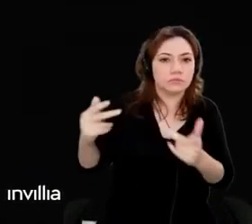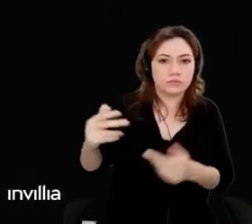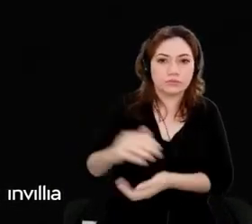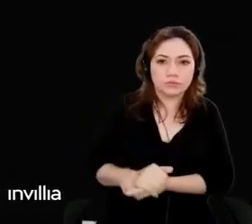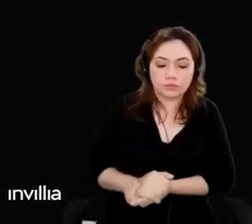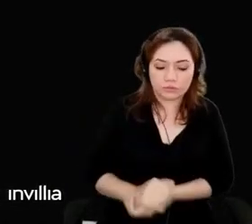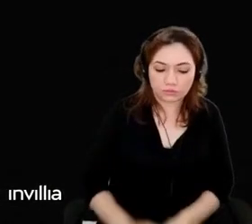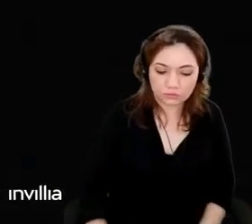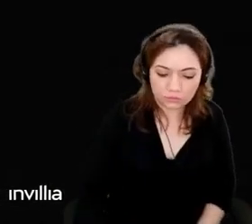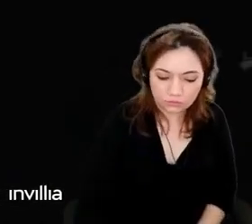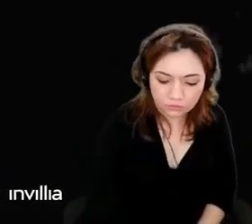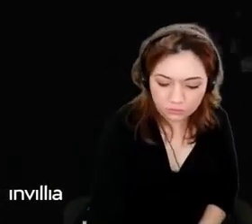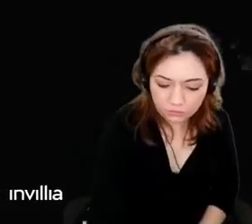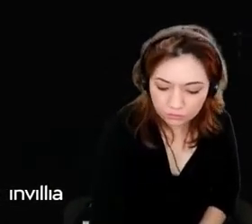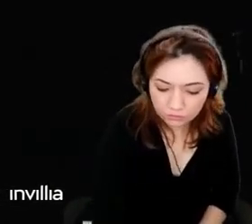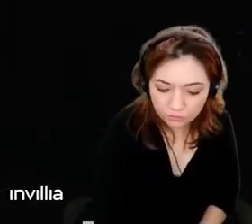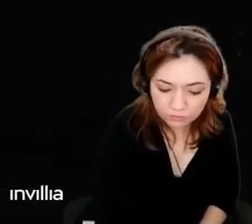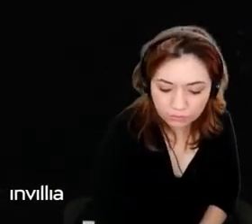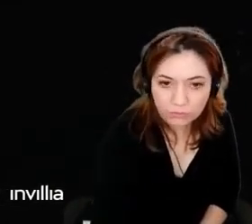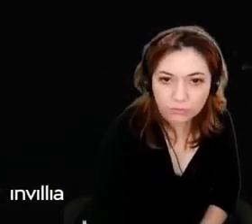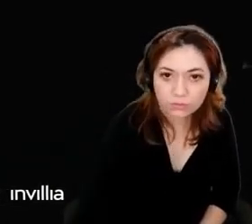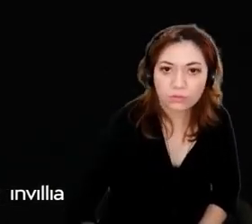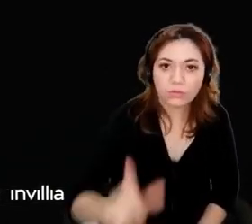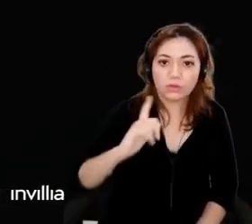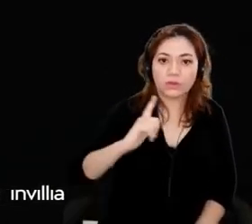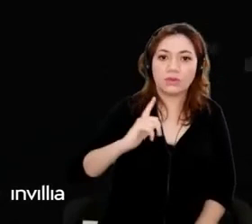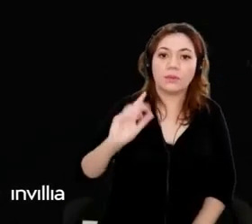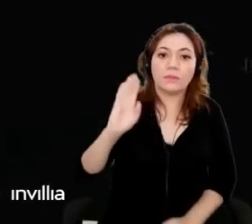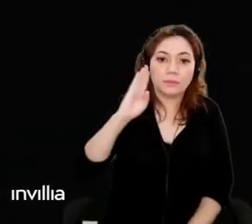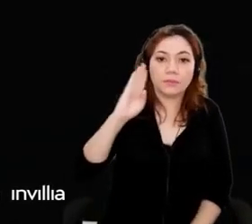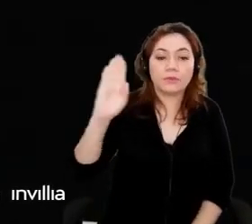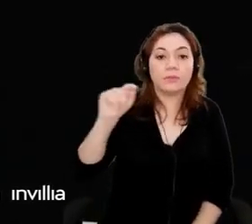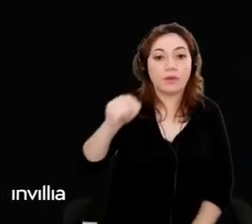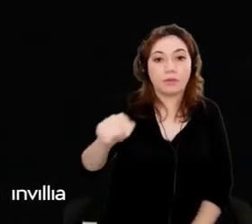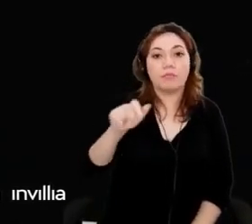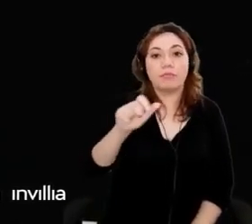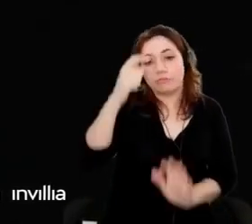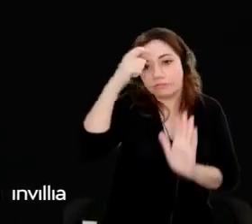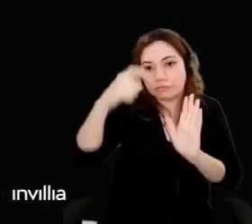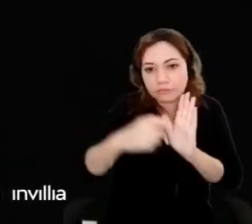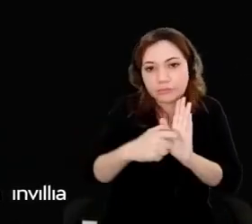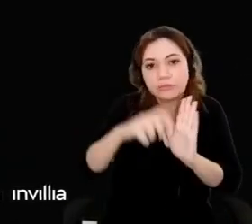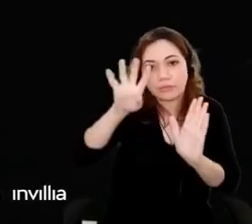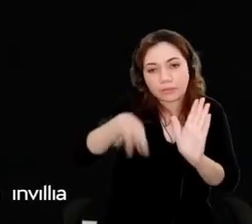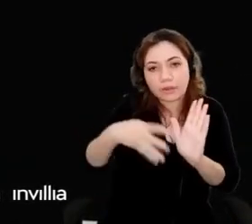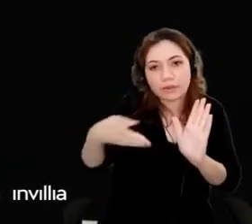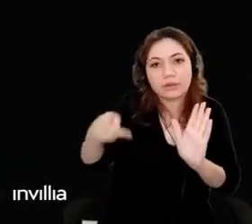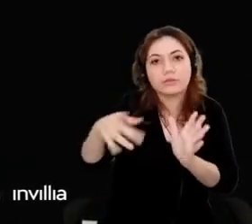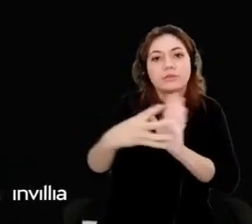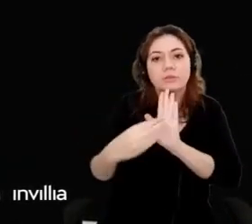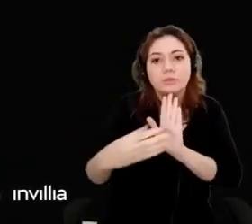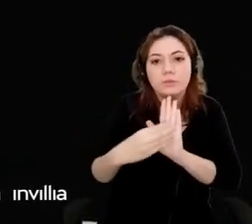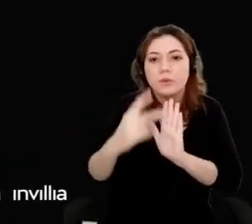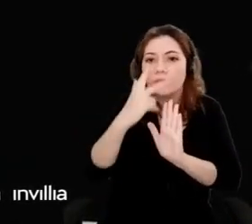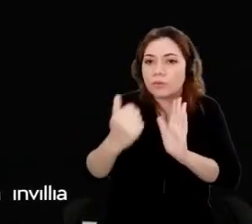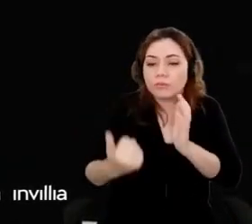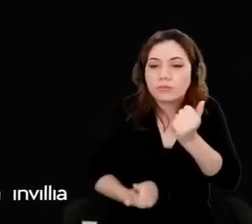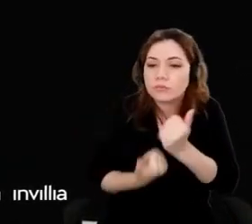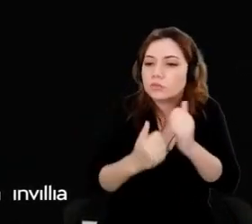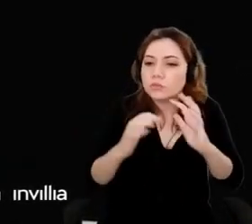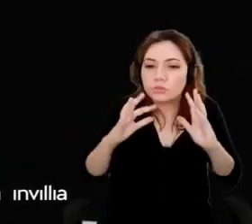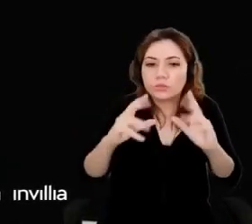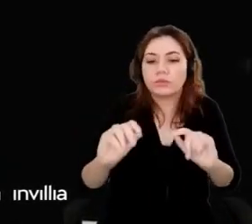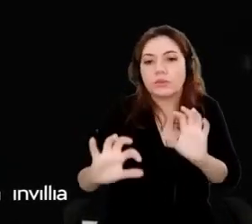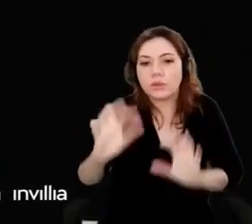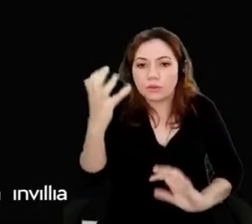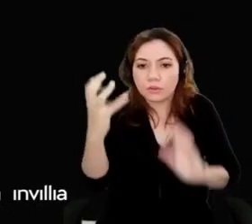Metrics module from AI Cockpit is used to support and understand everything that's going on, is happening in each squad,